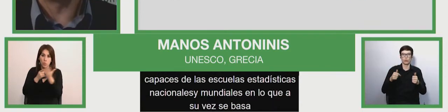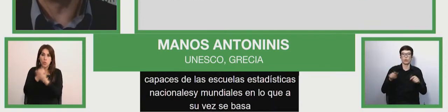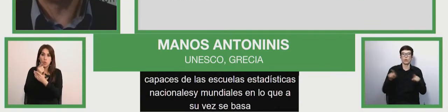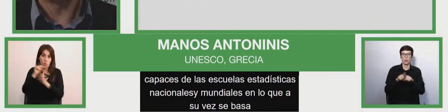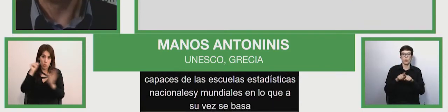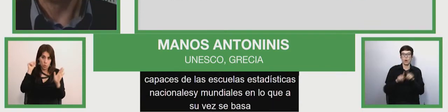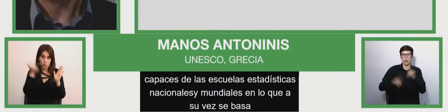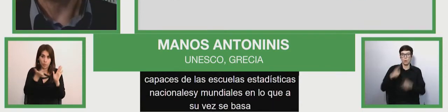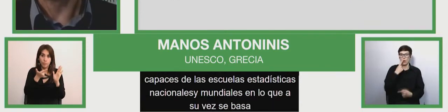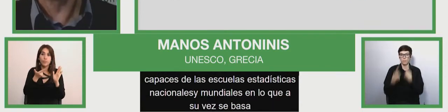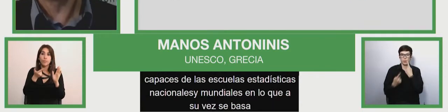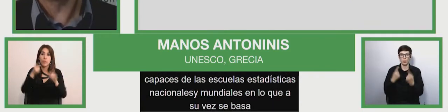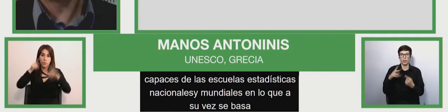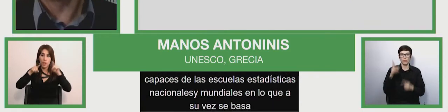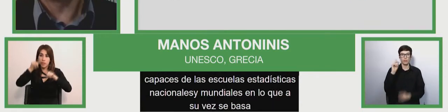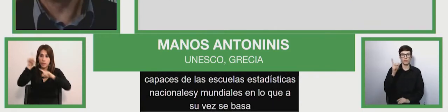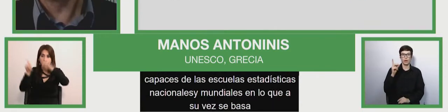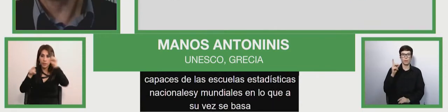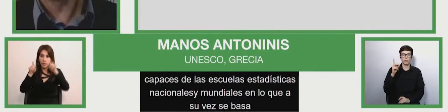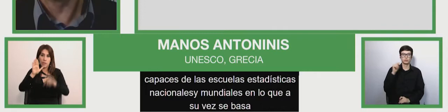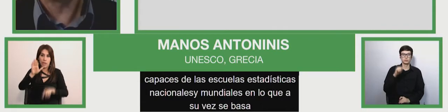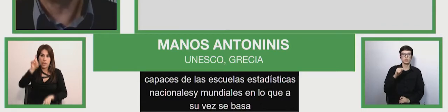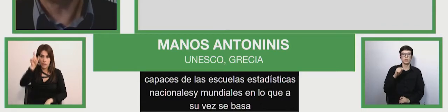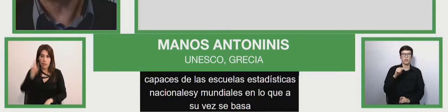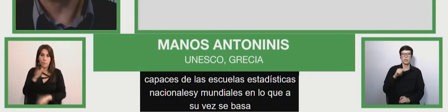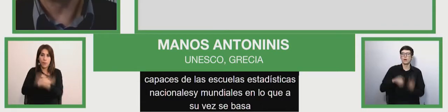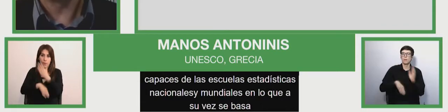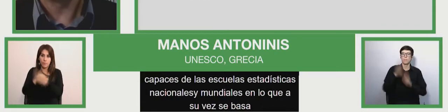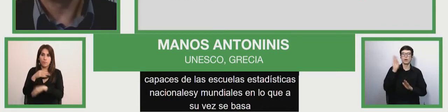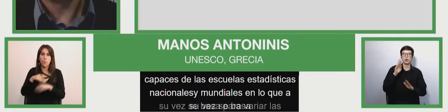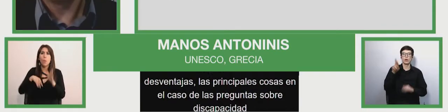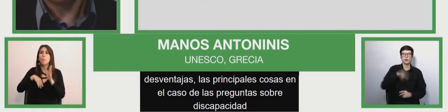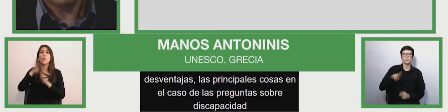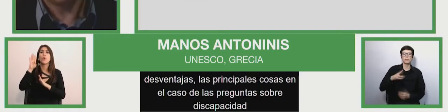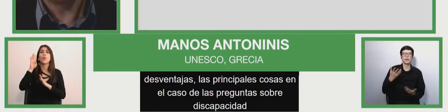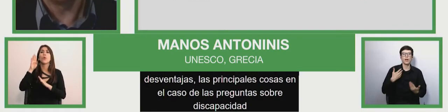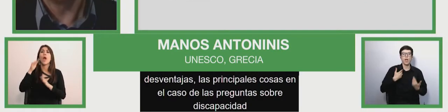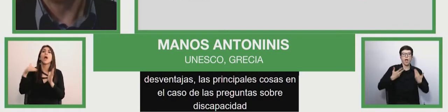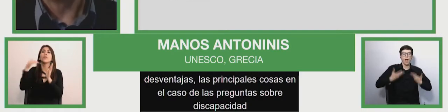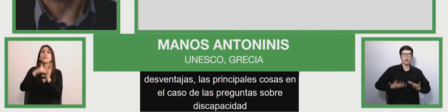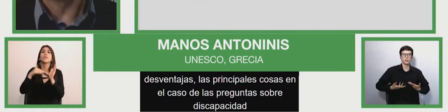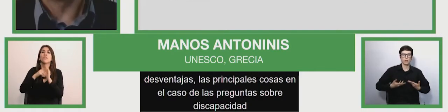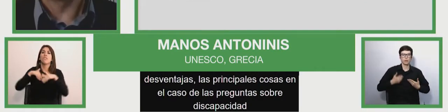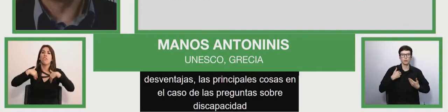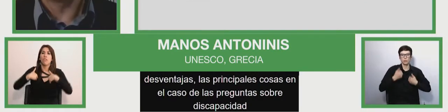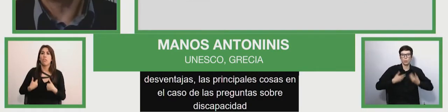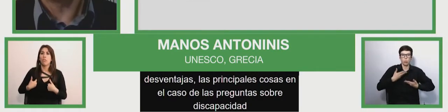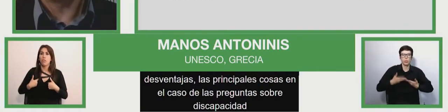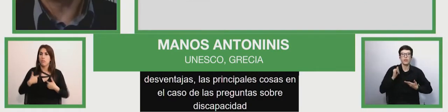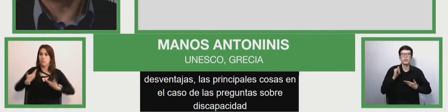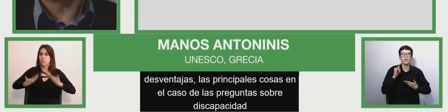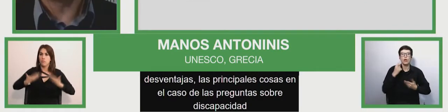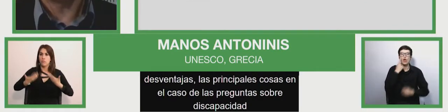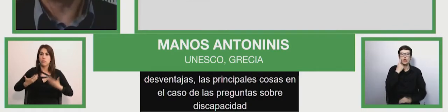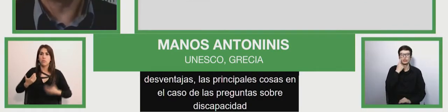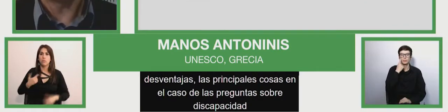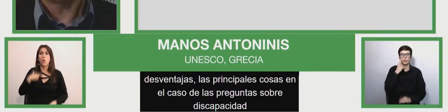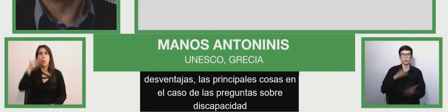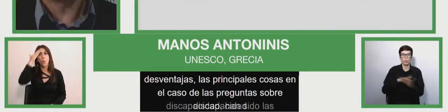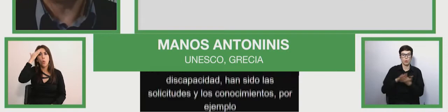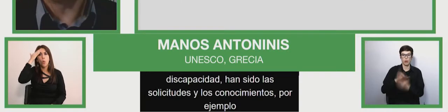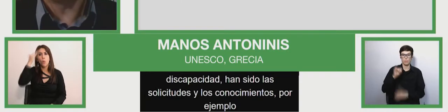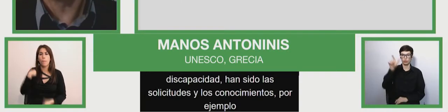disability, have been capacities and knowledge. For example, if we believe that disability is something that